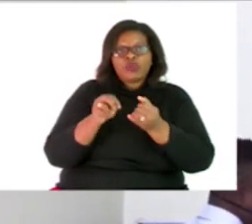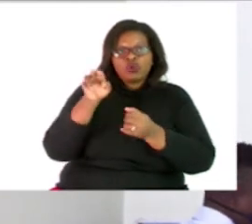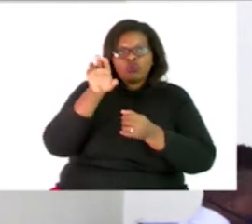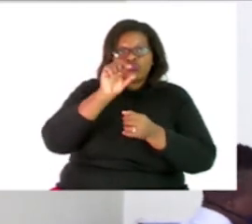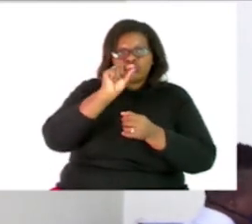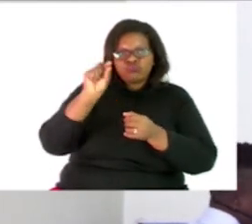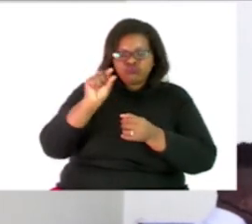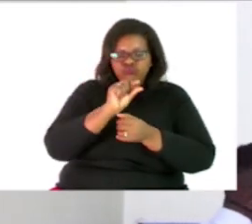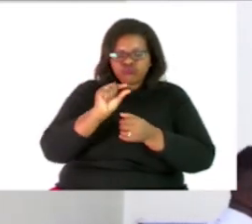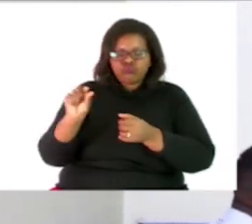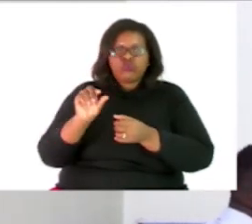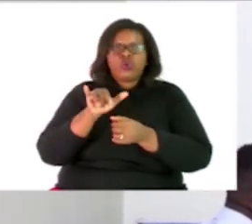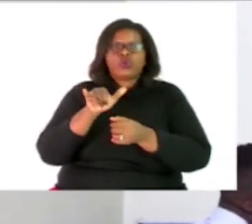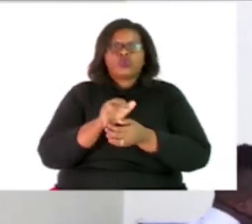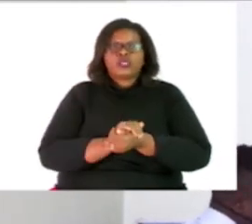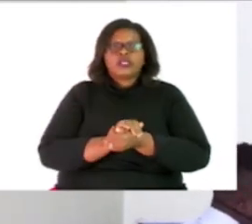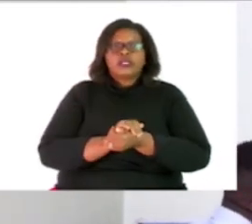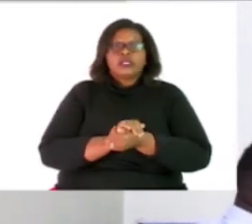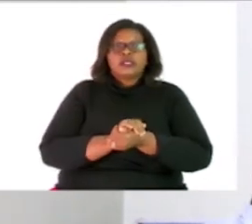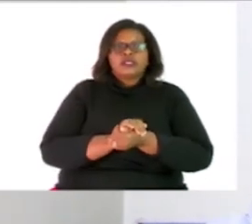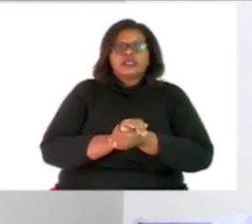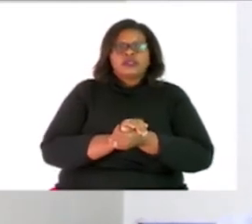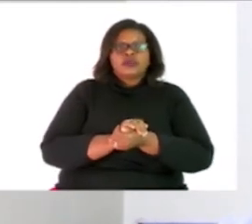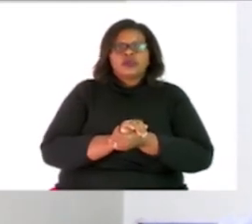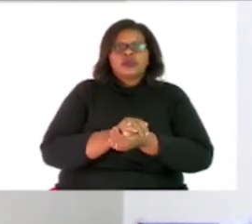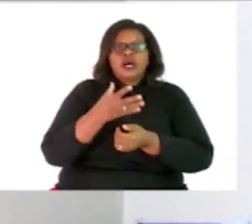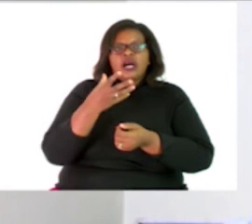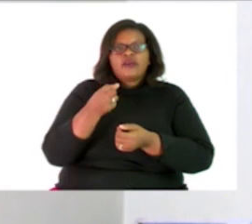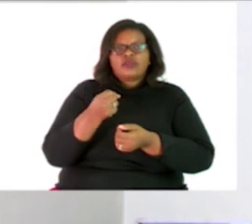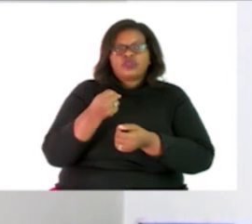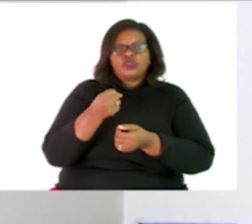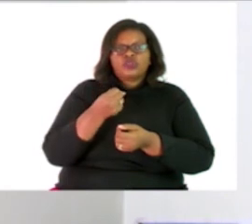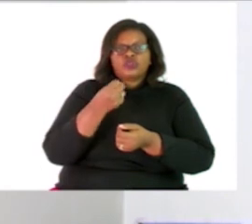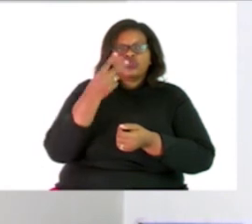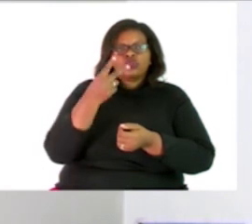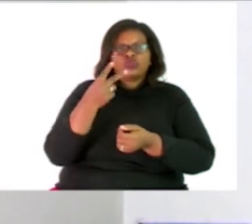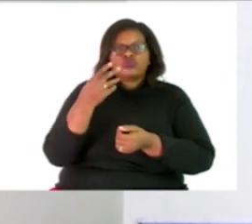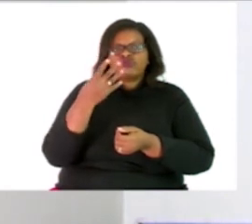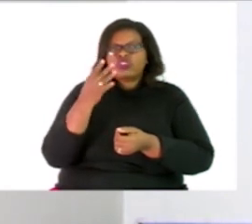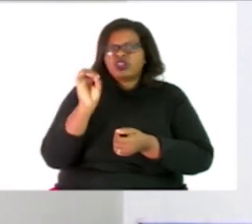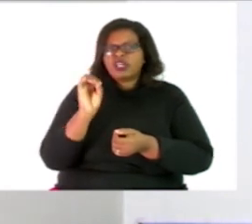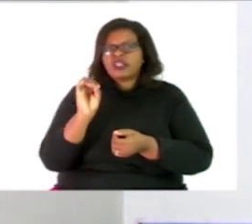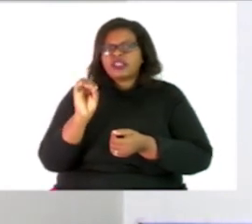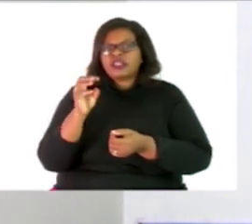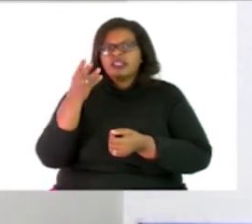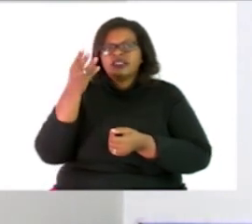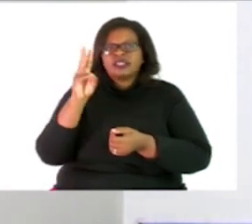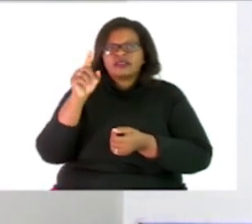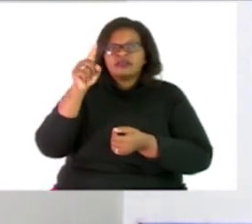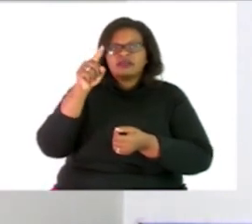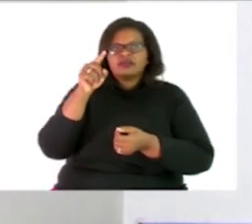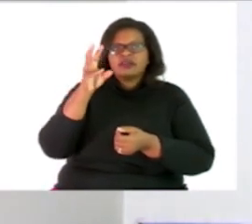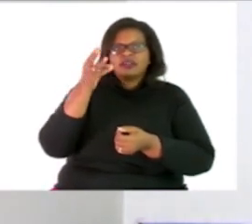sets So the common ones I have 2 I don't have 2 I have 4 I don't have 4 I have 6 I